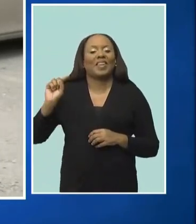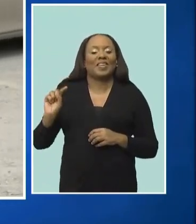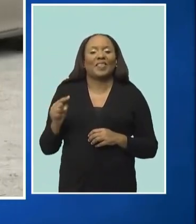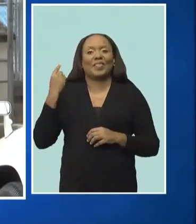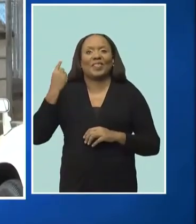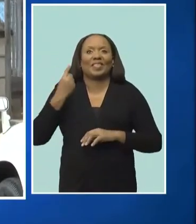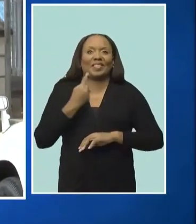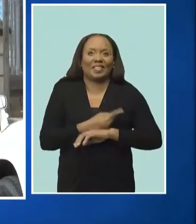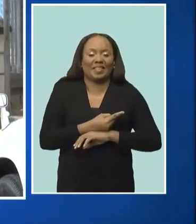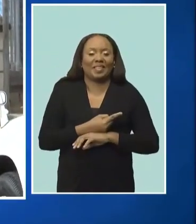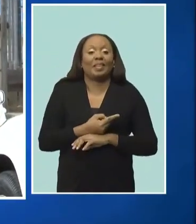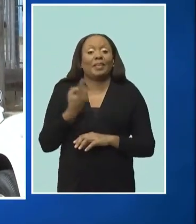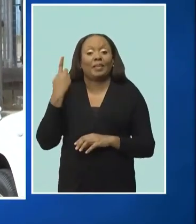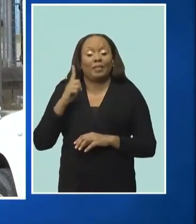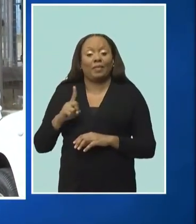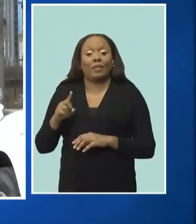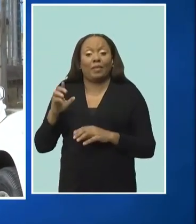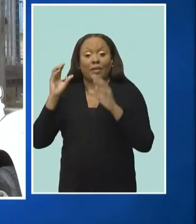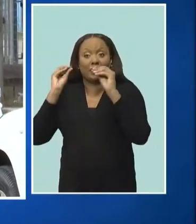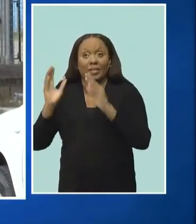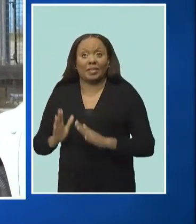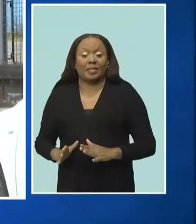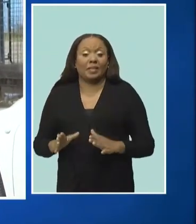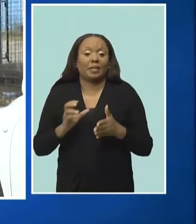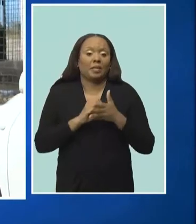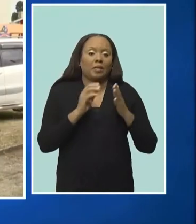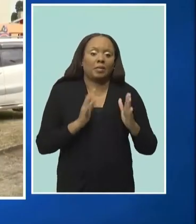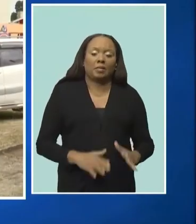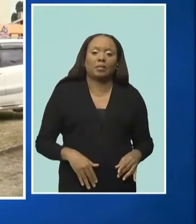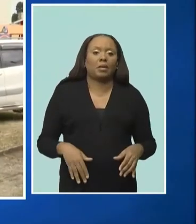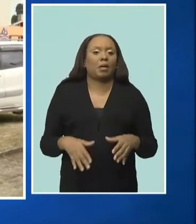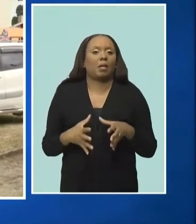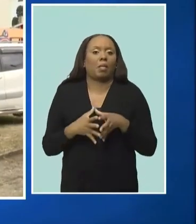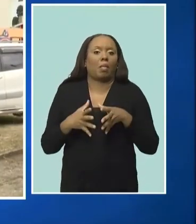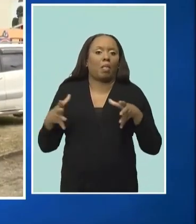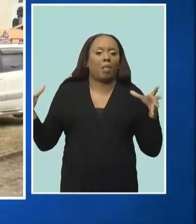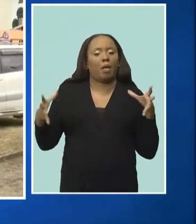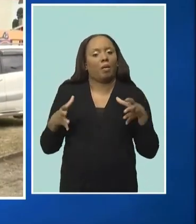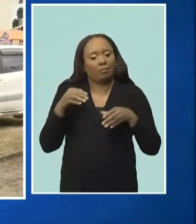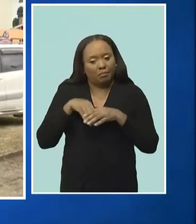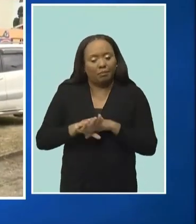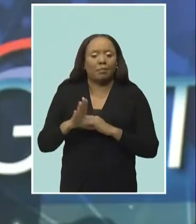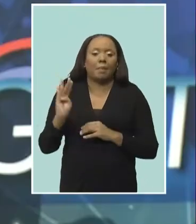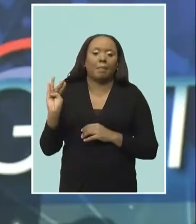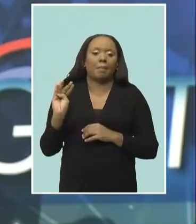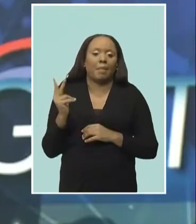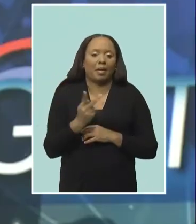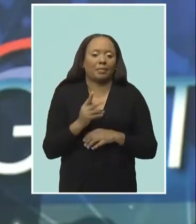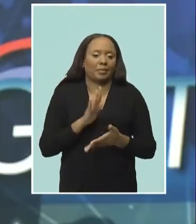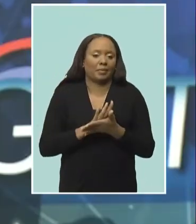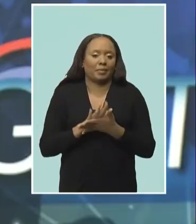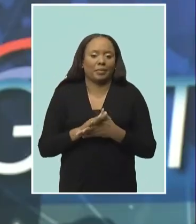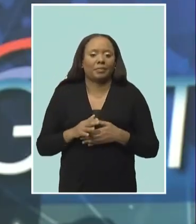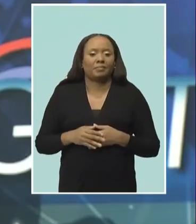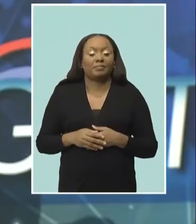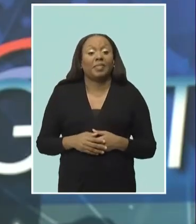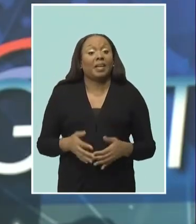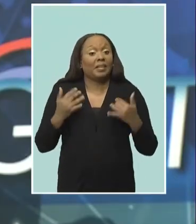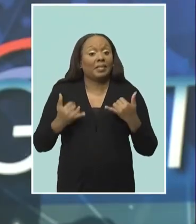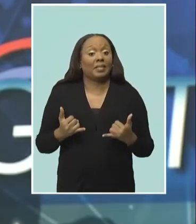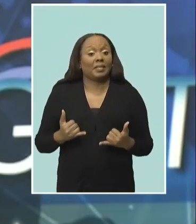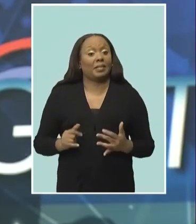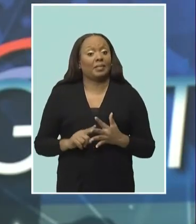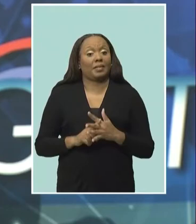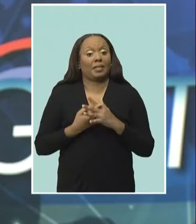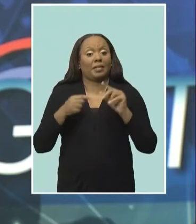Trinity term for both teachers and students was high. Sharika Griffith, CBC News. Today also marks the